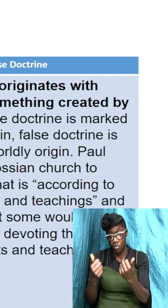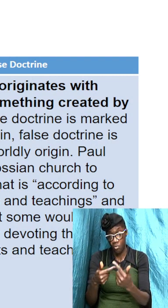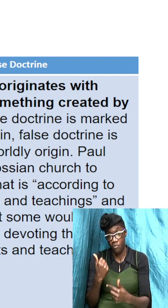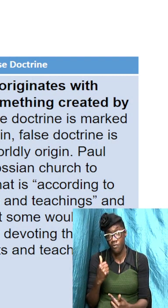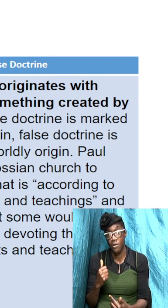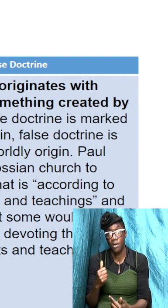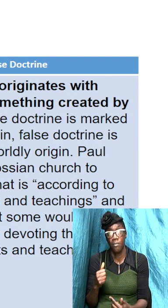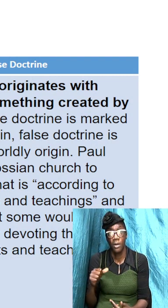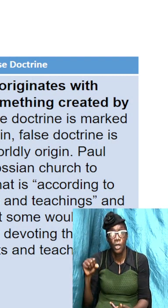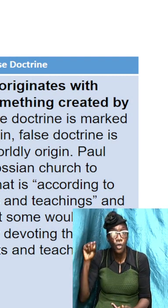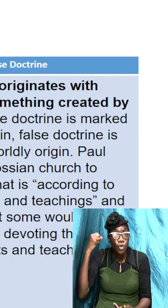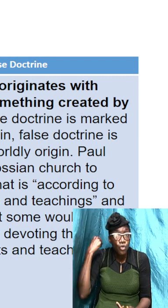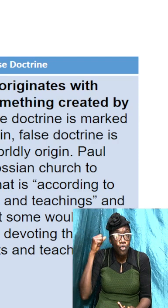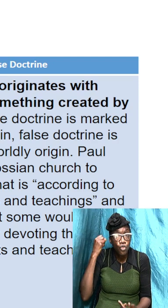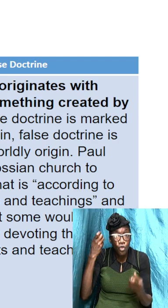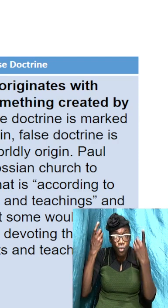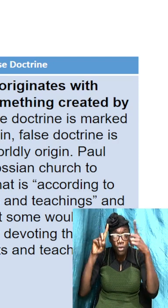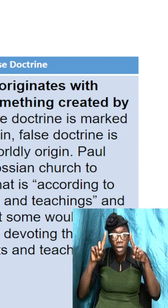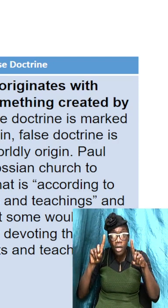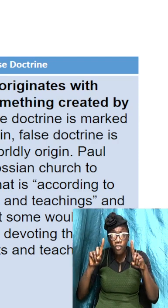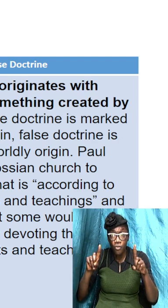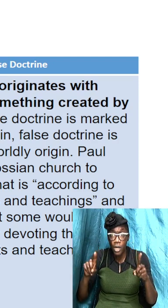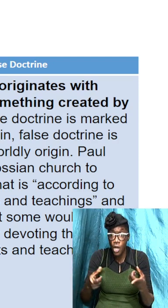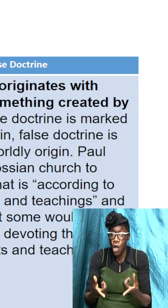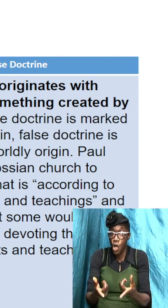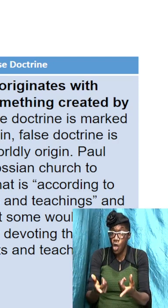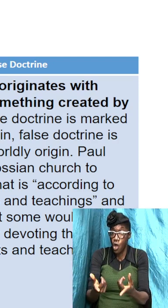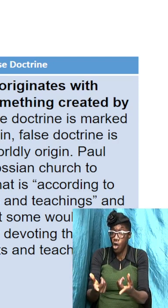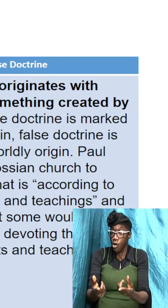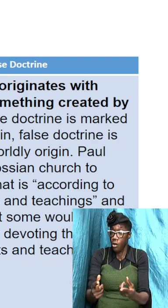sound doctrine originates with God